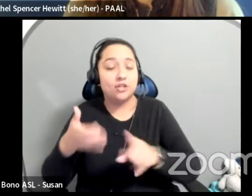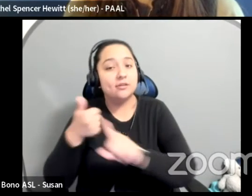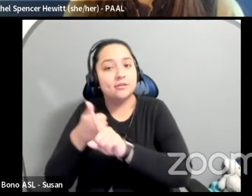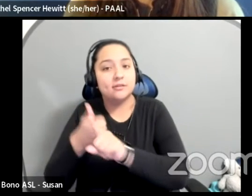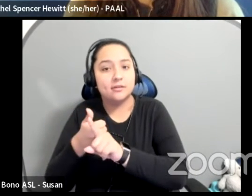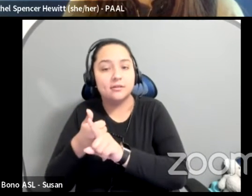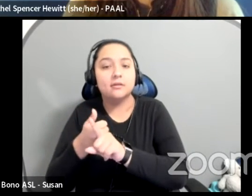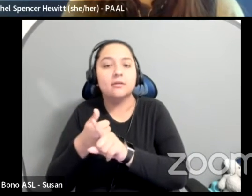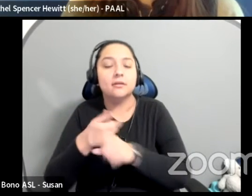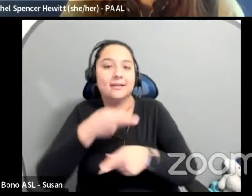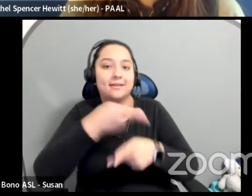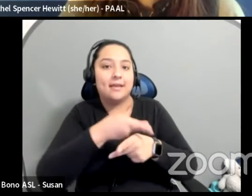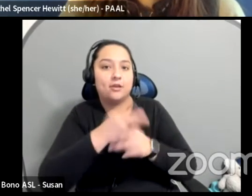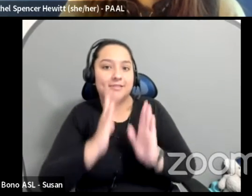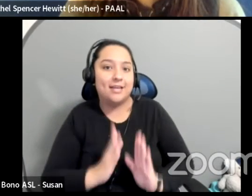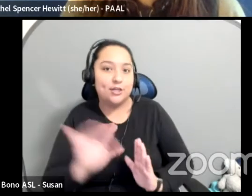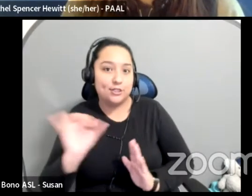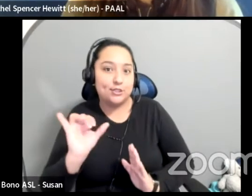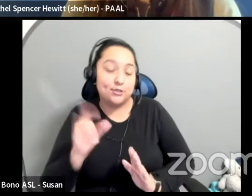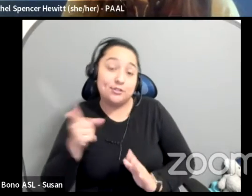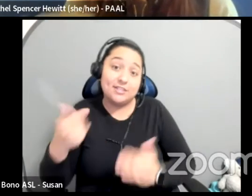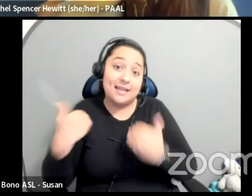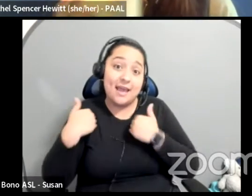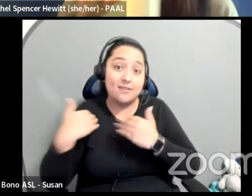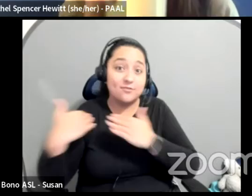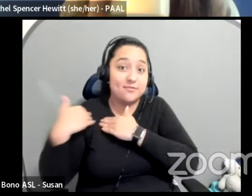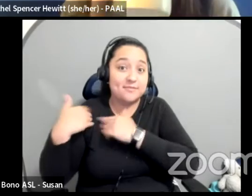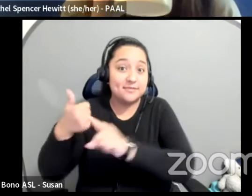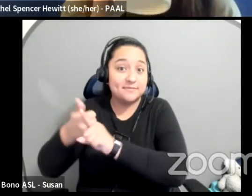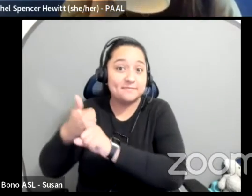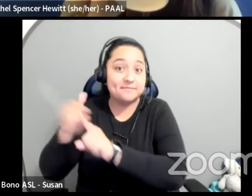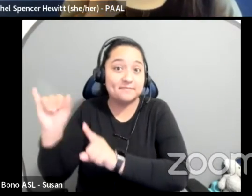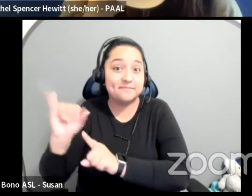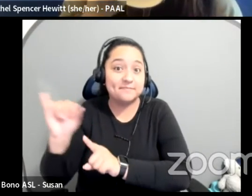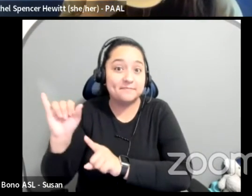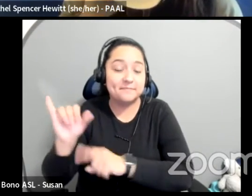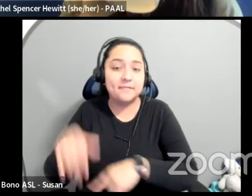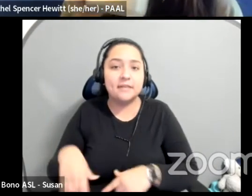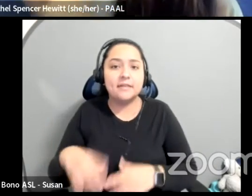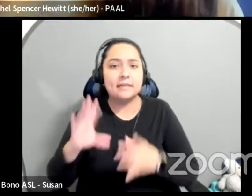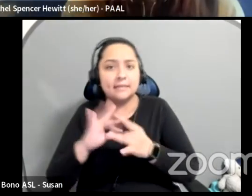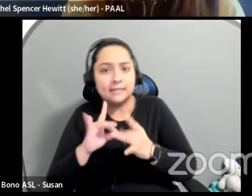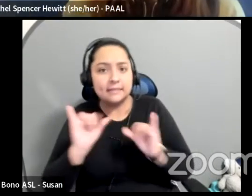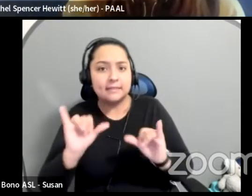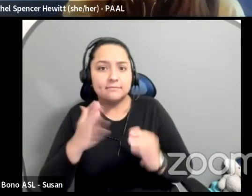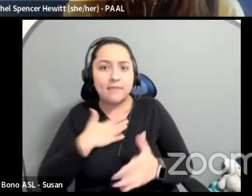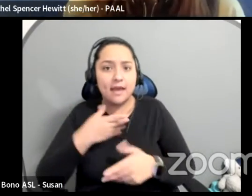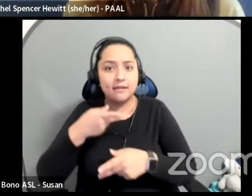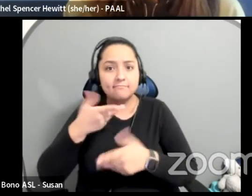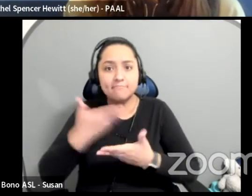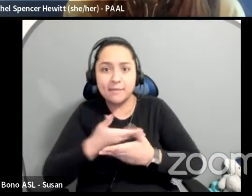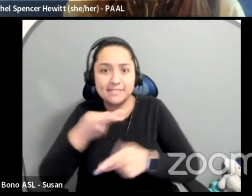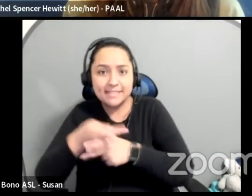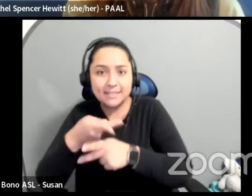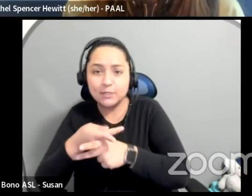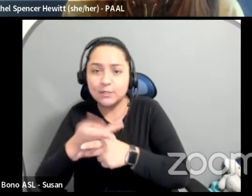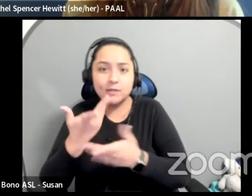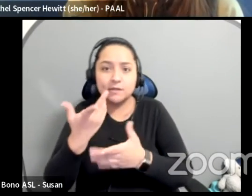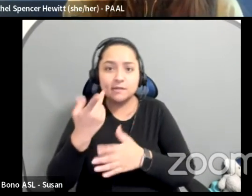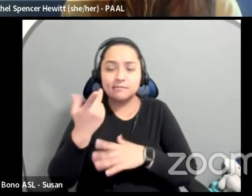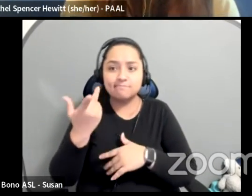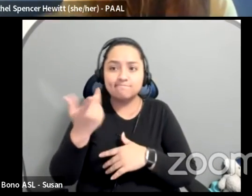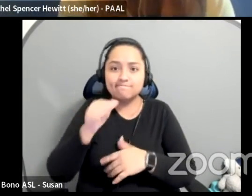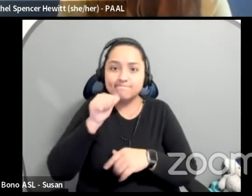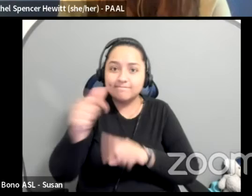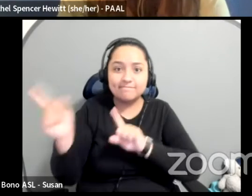because a lot of that fell onto her, right. The, the thing that is like, Oh, but now my babysitter fell through and now I need to go pick up my daughter. So like, can we make sure